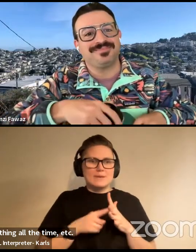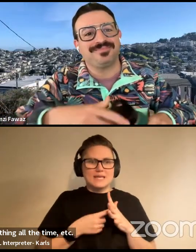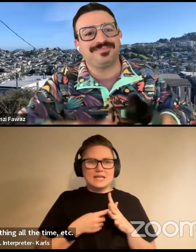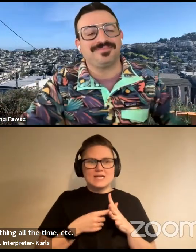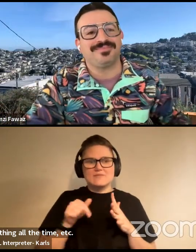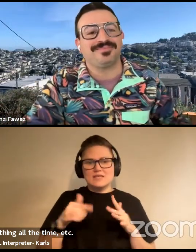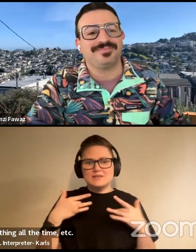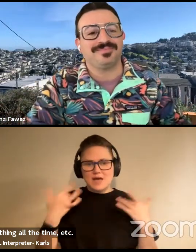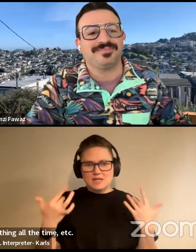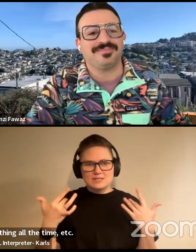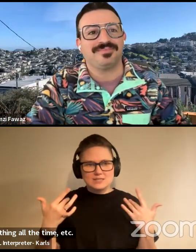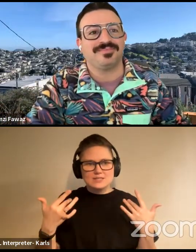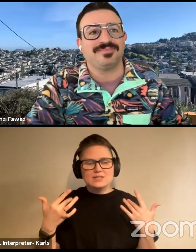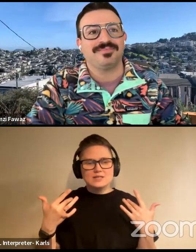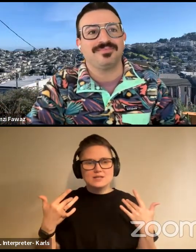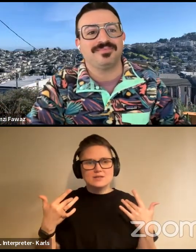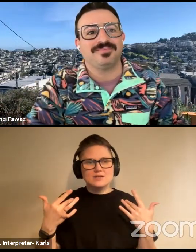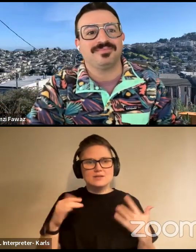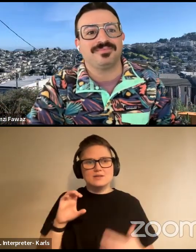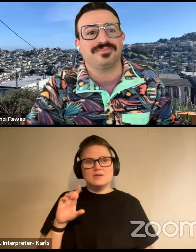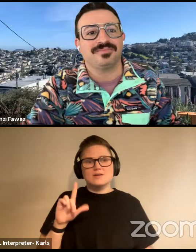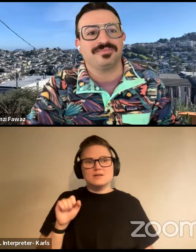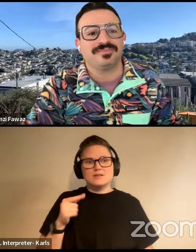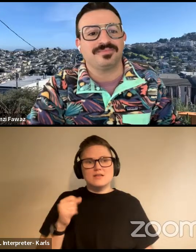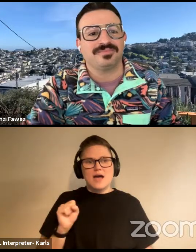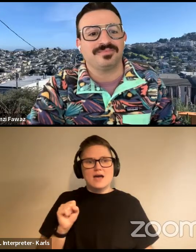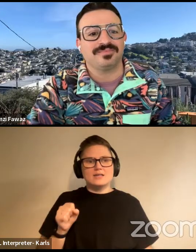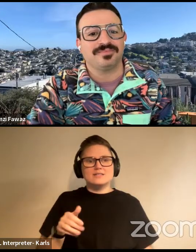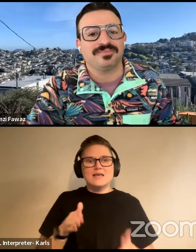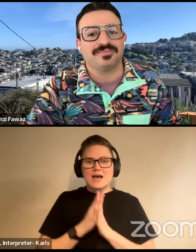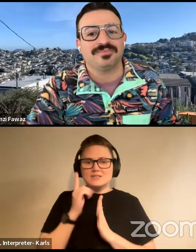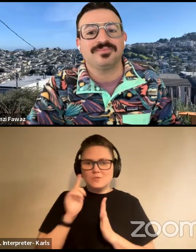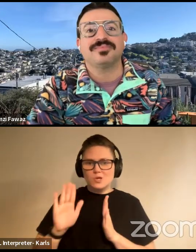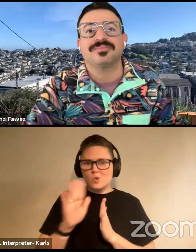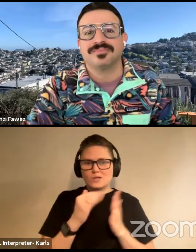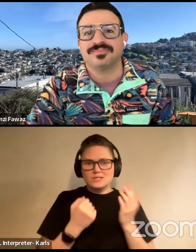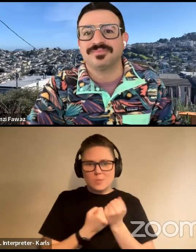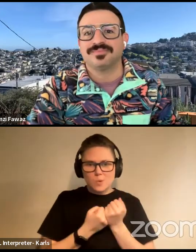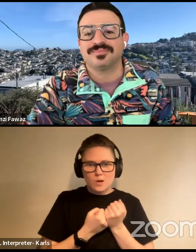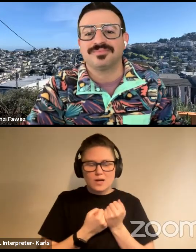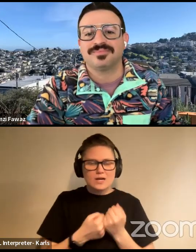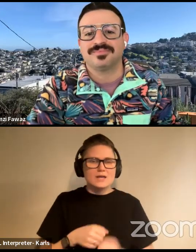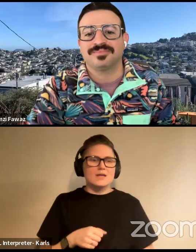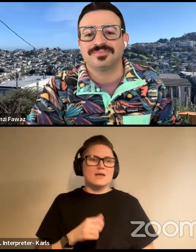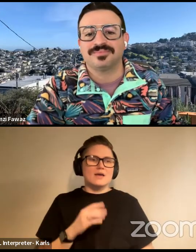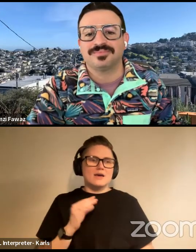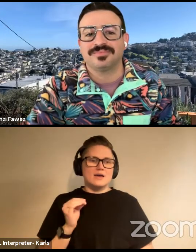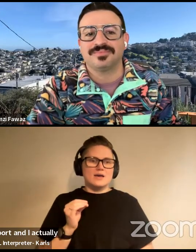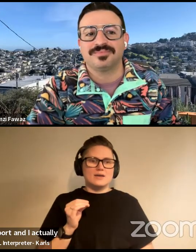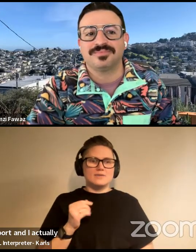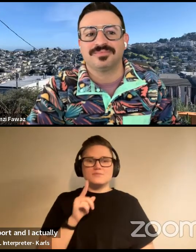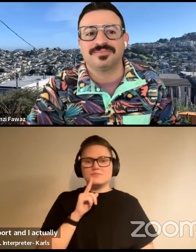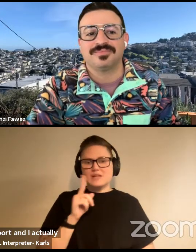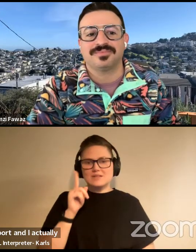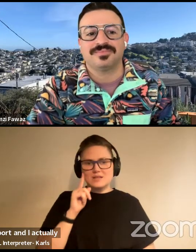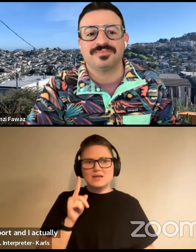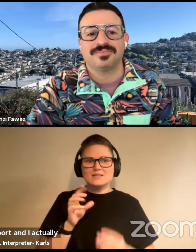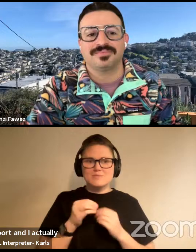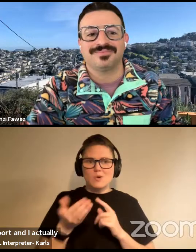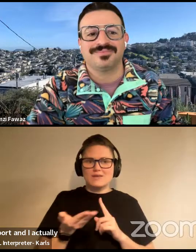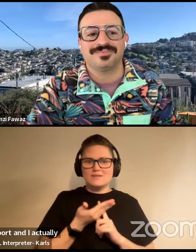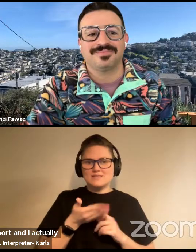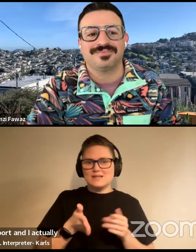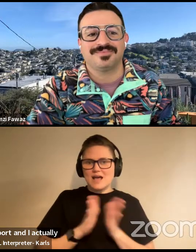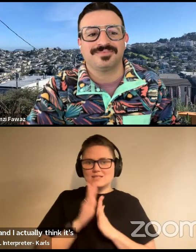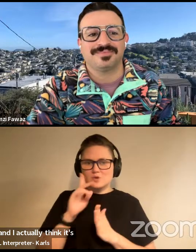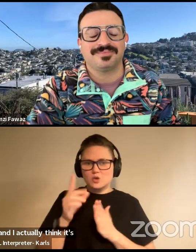events, um, Clags asks for your support. And, um, I actually think it's more convincing to ask for